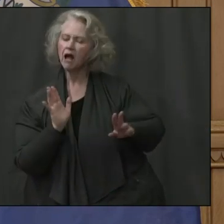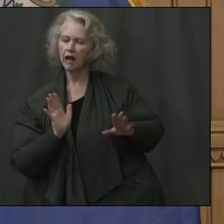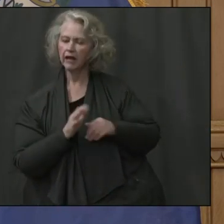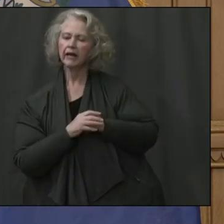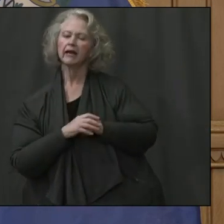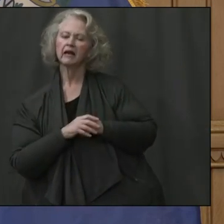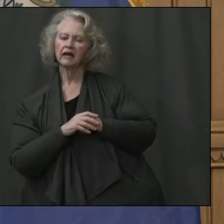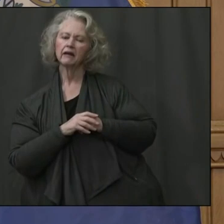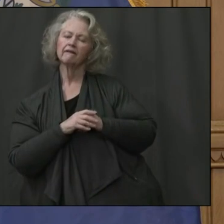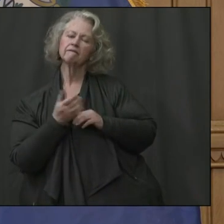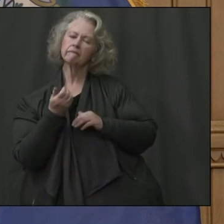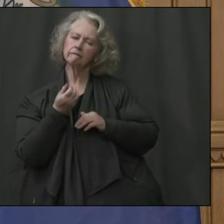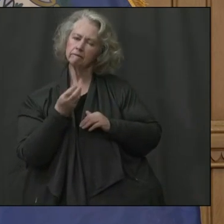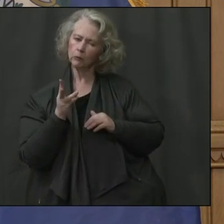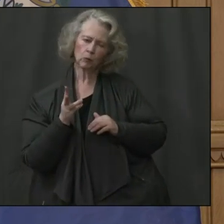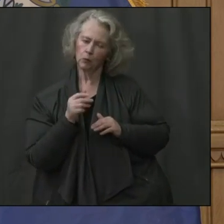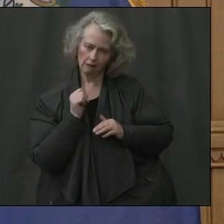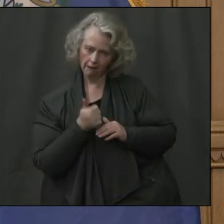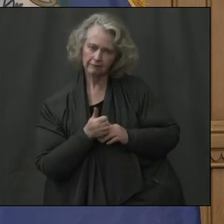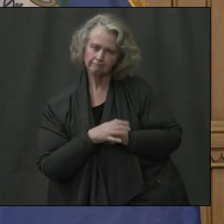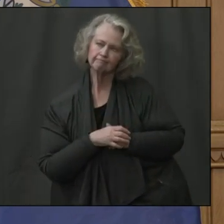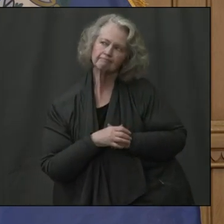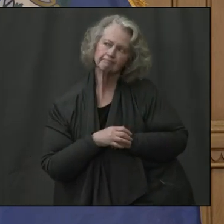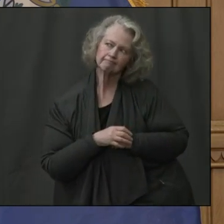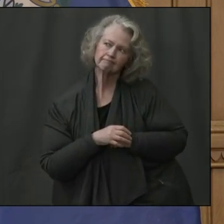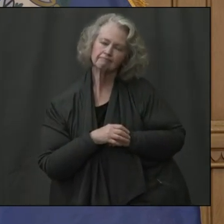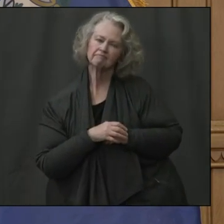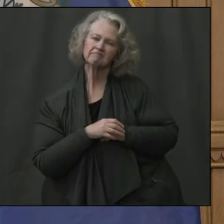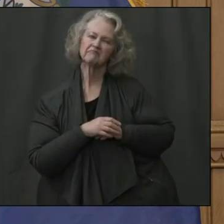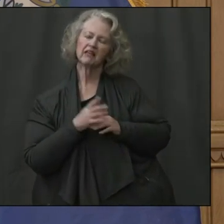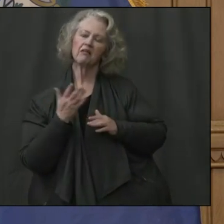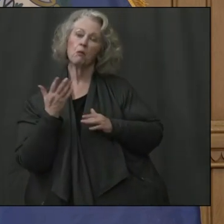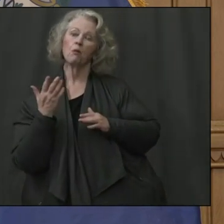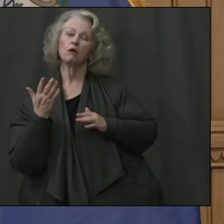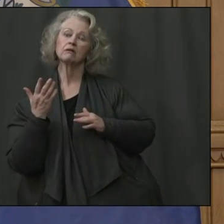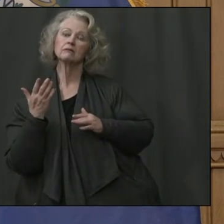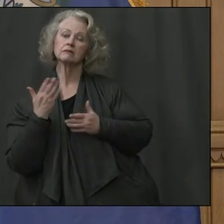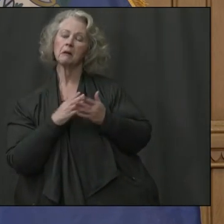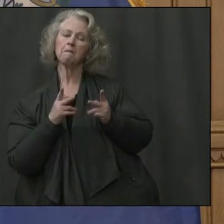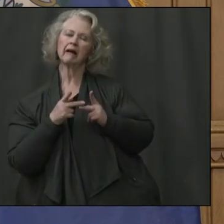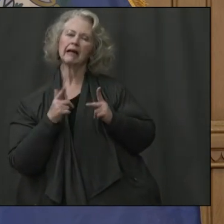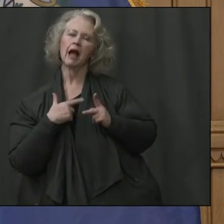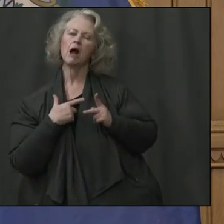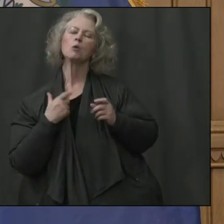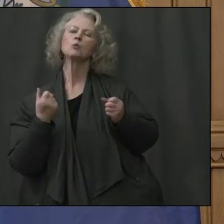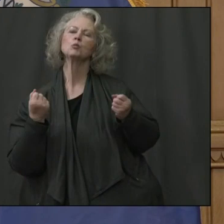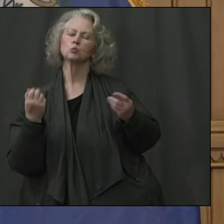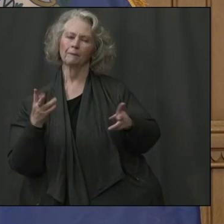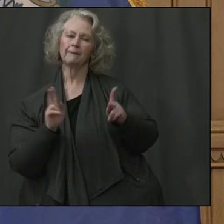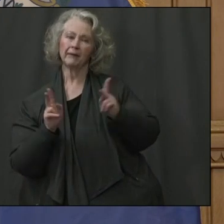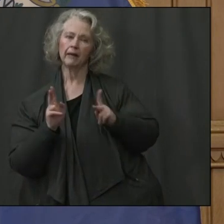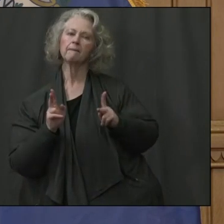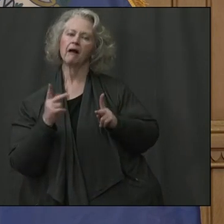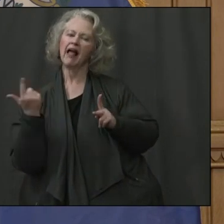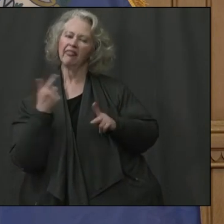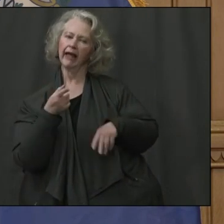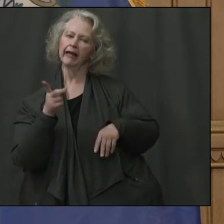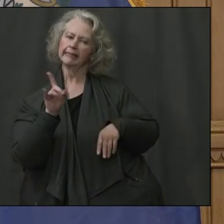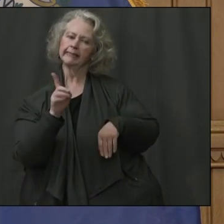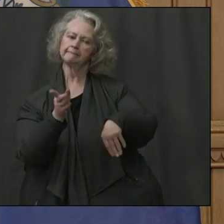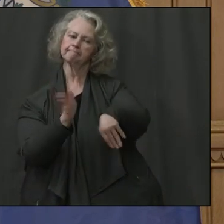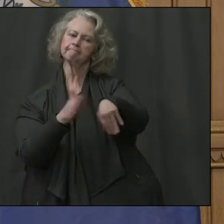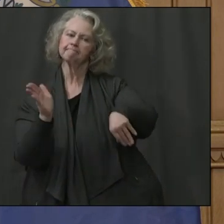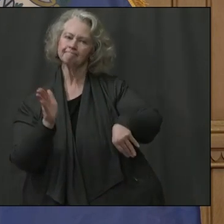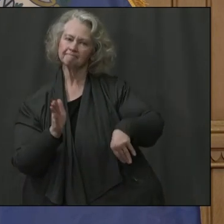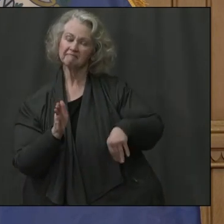a few numbers, they weren't. And there were, uh, some, uh, more people than were allowed in there and they got a friendly talking to. Um, you're expecting